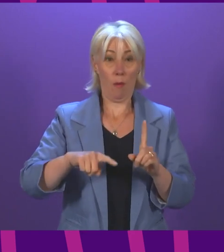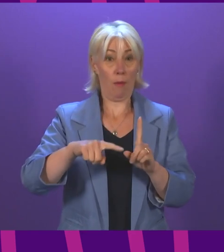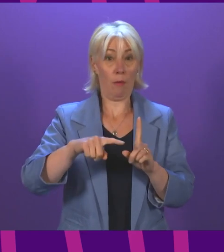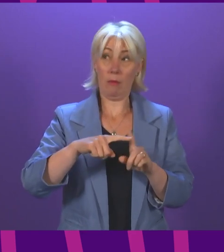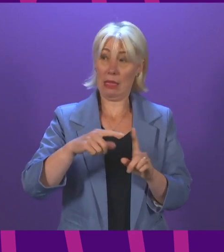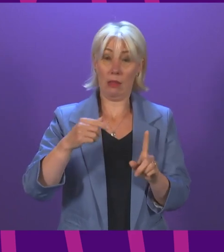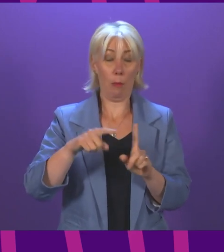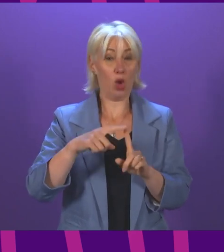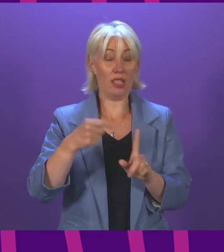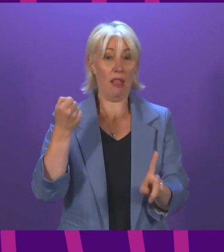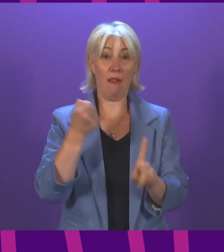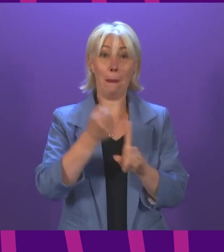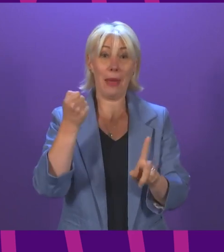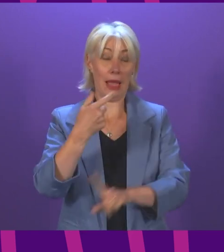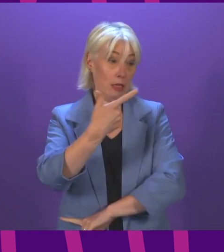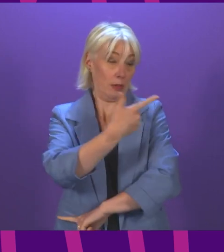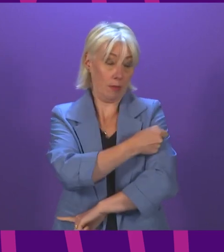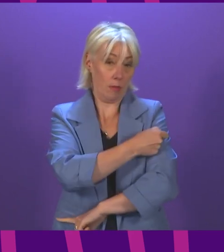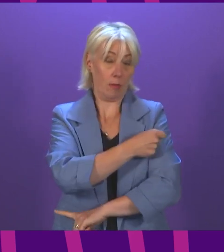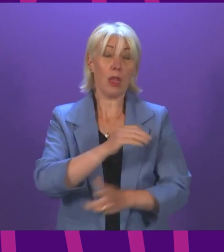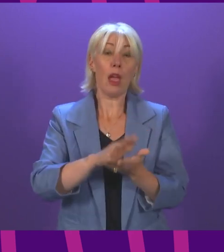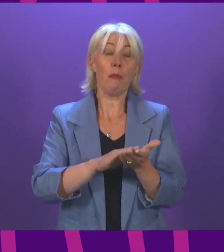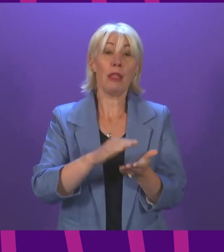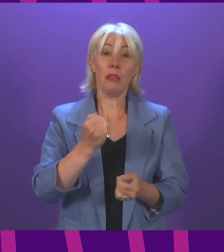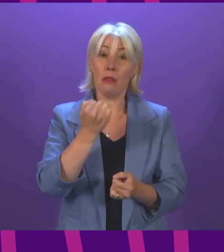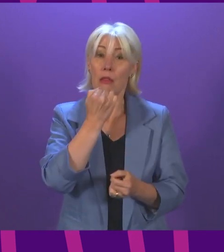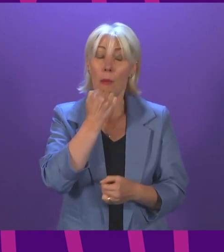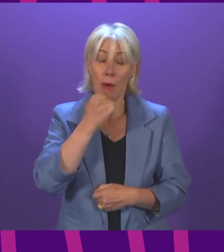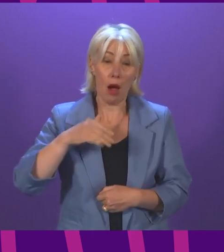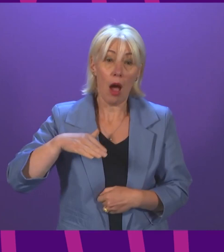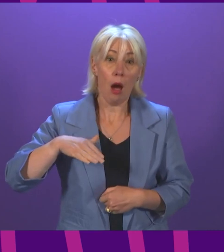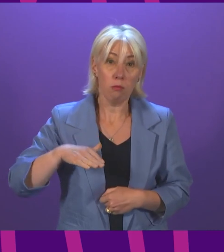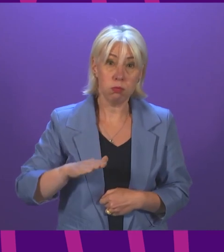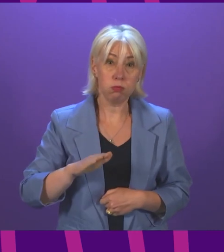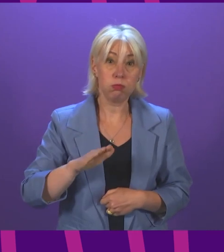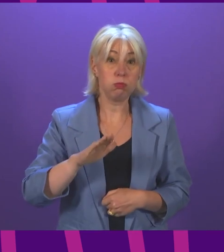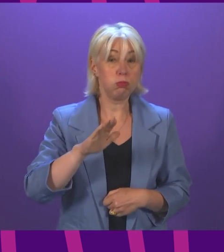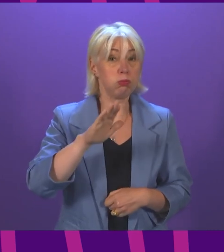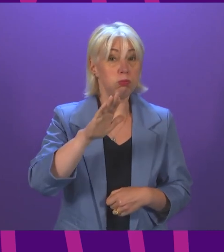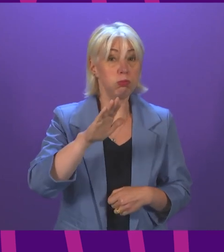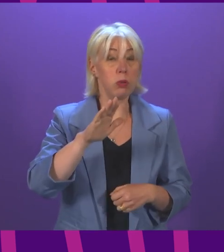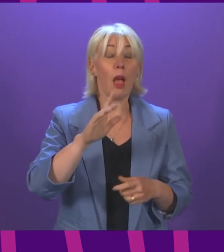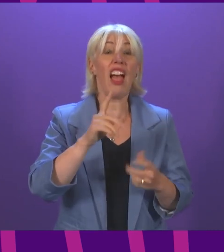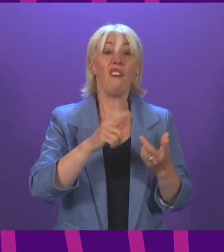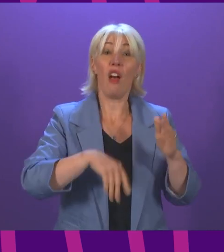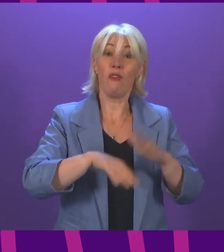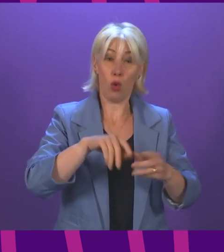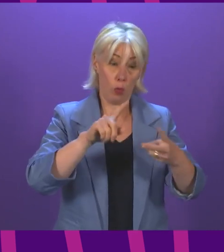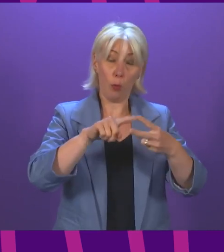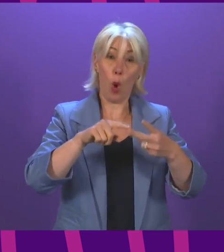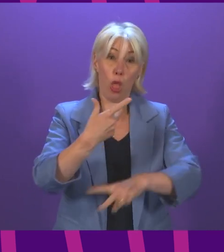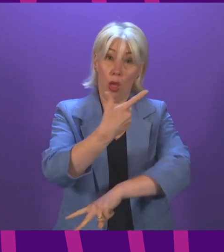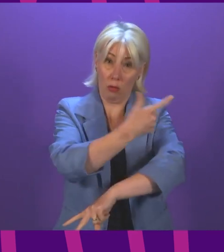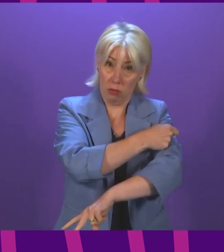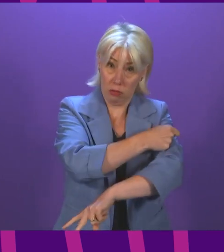the vaccination programme, the rate of increase in COVID-19 cases has been less amongst those who are fully vaccinated compared with